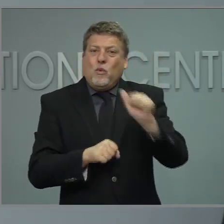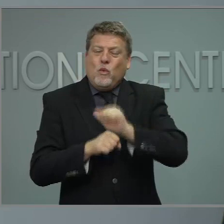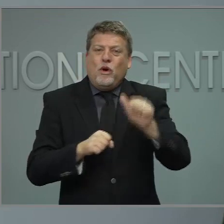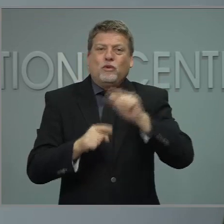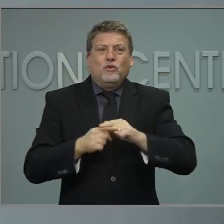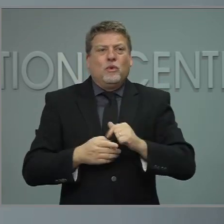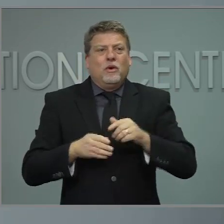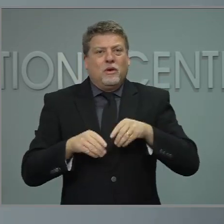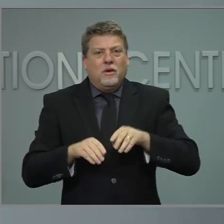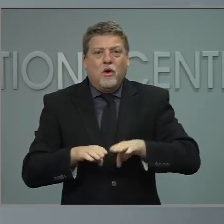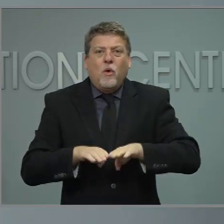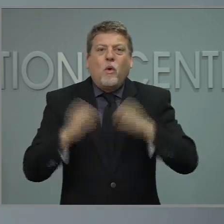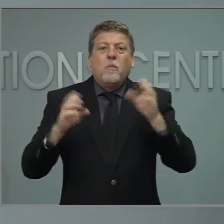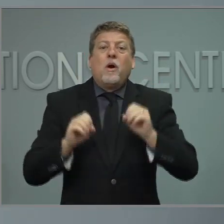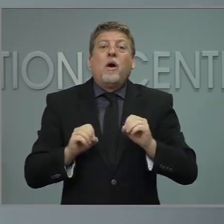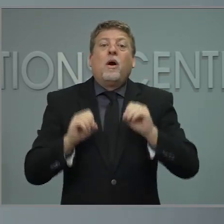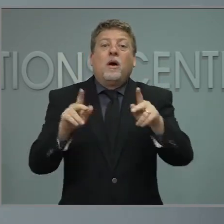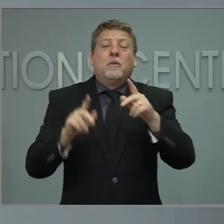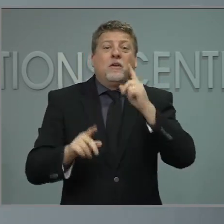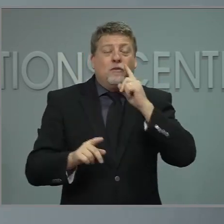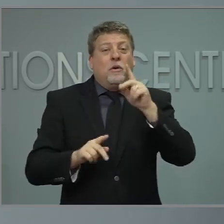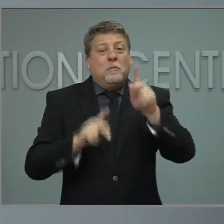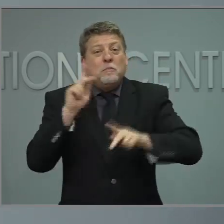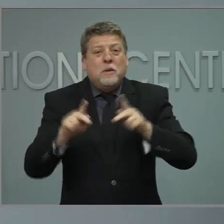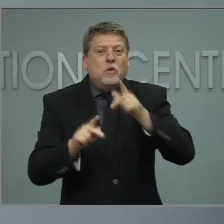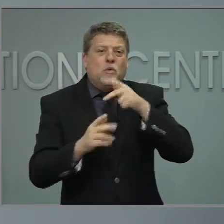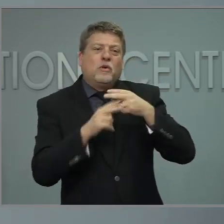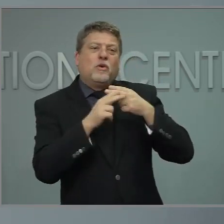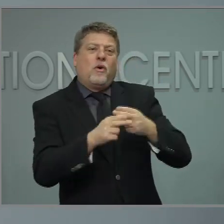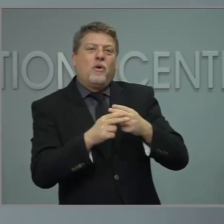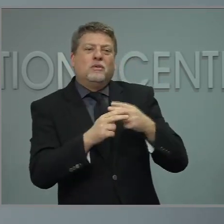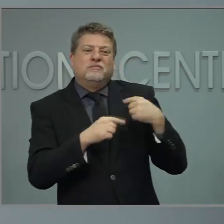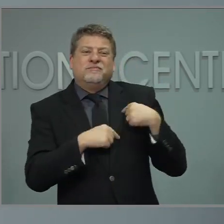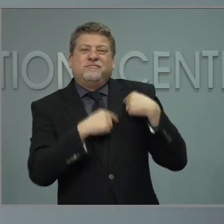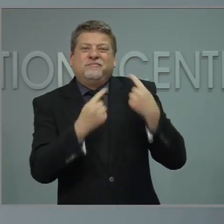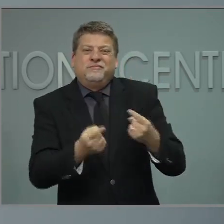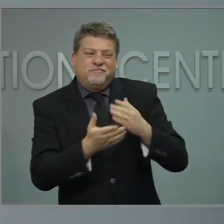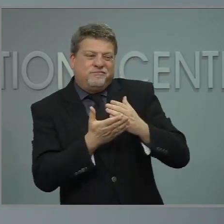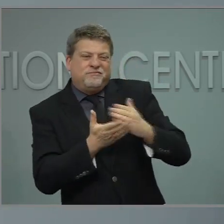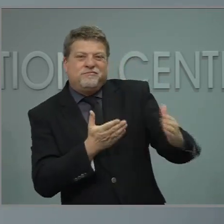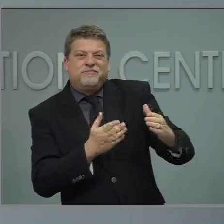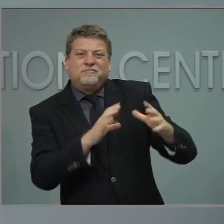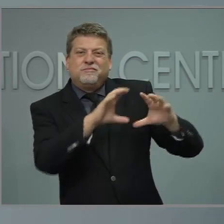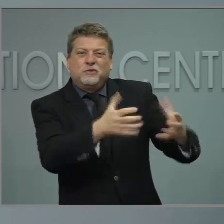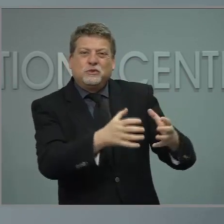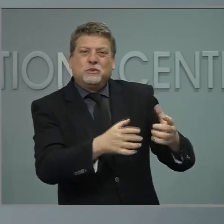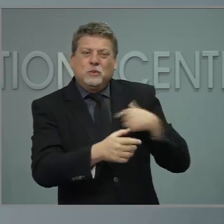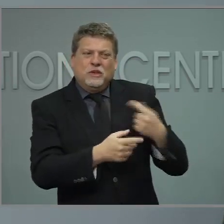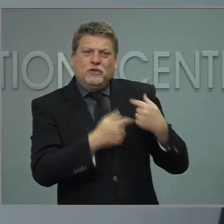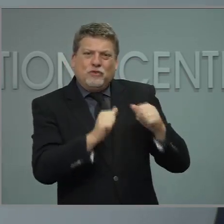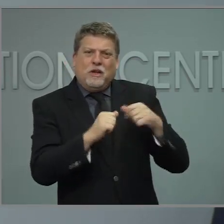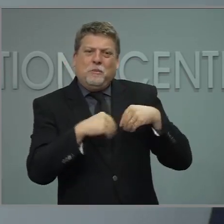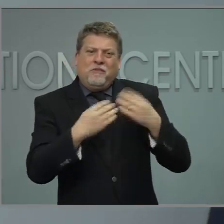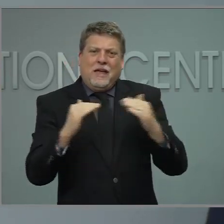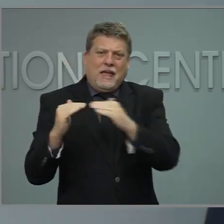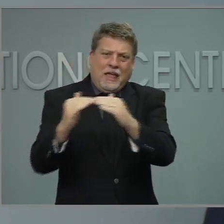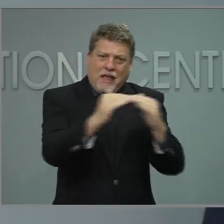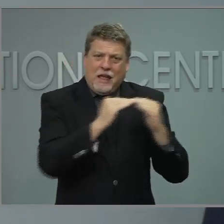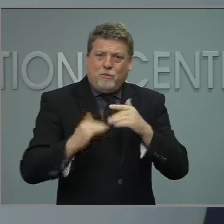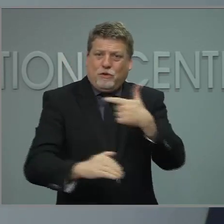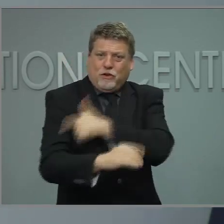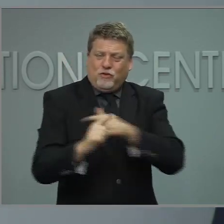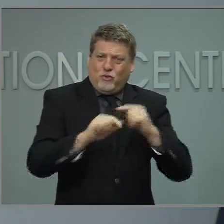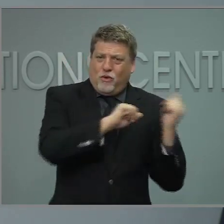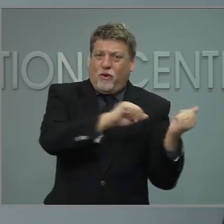ranked the state in the top 10 for getting vaccines to vulnerable communities. We've embedded equity into all aspects of our